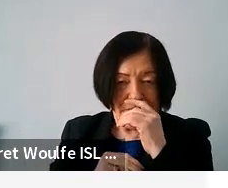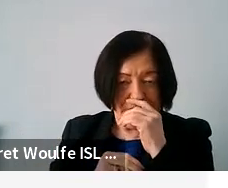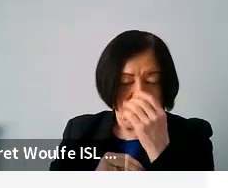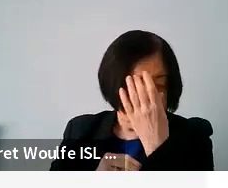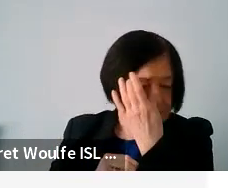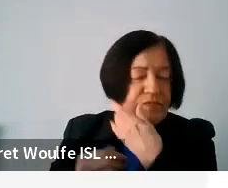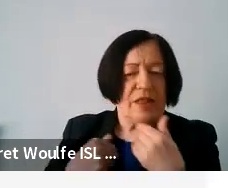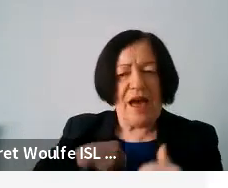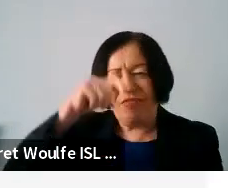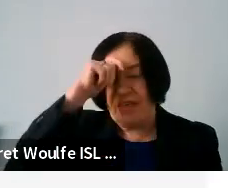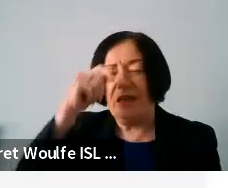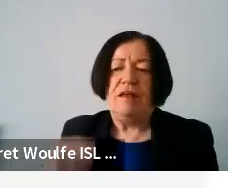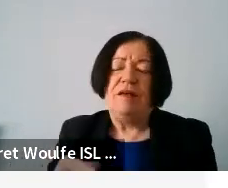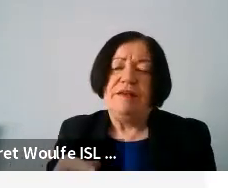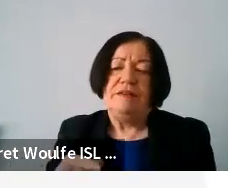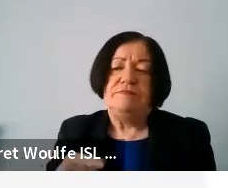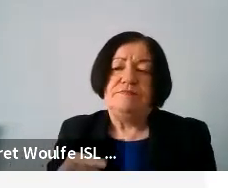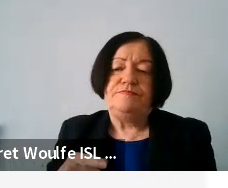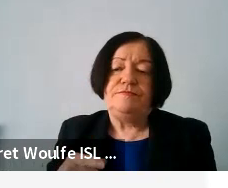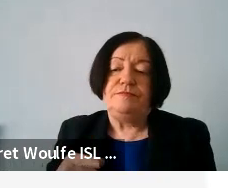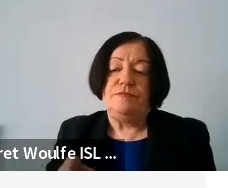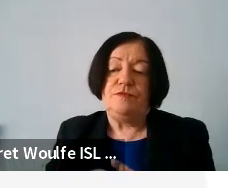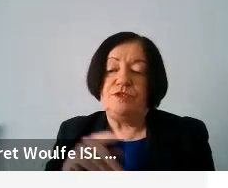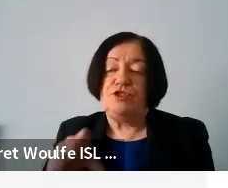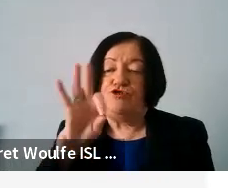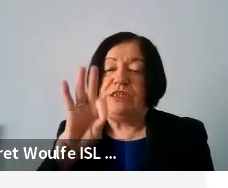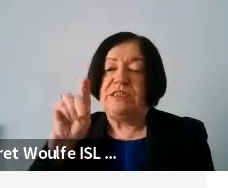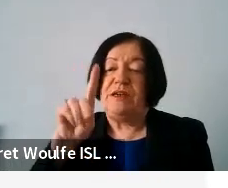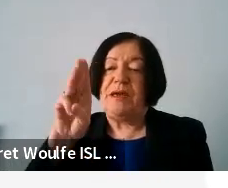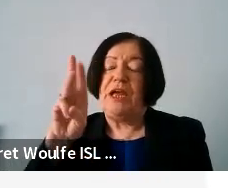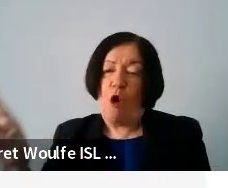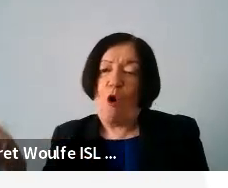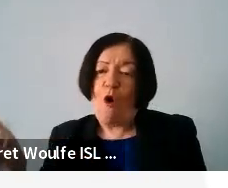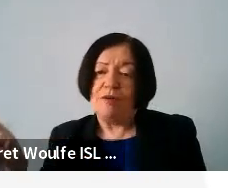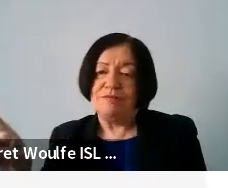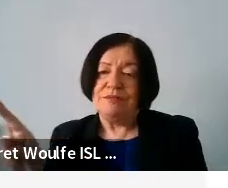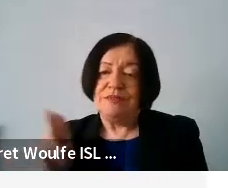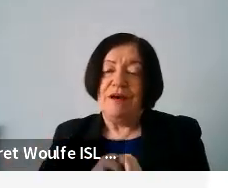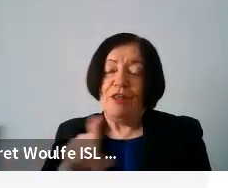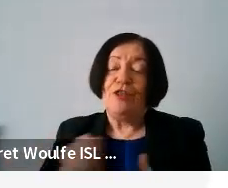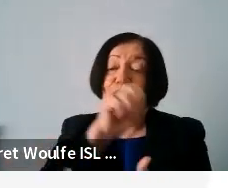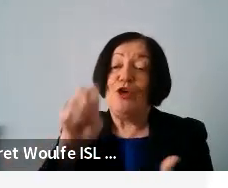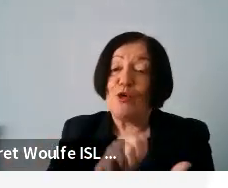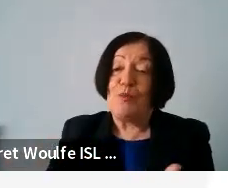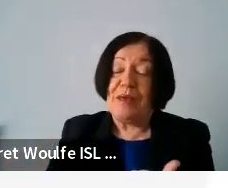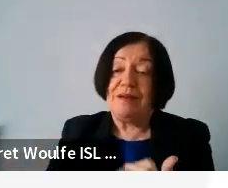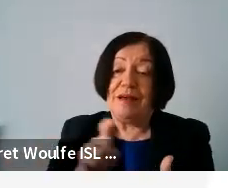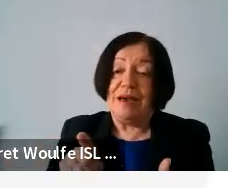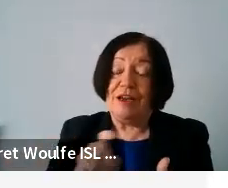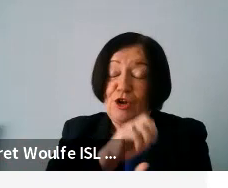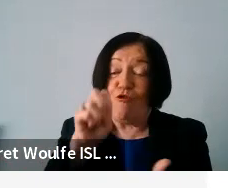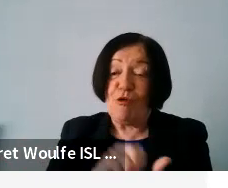I do think that with the, of course, with the GDPR, at least on the European continent in Europe,